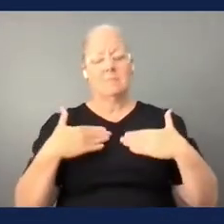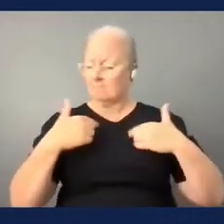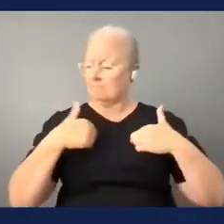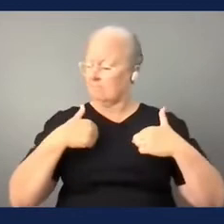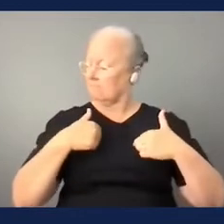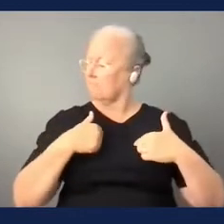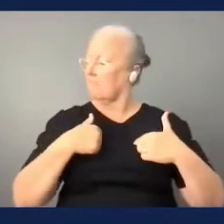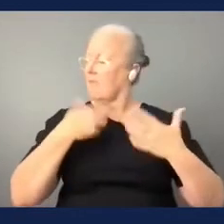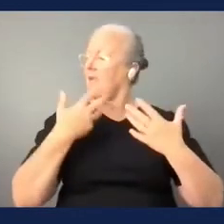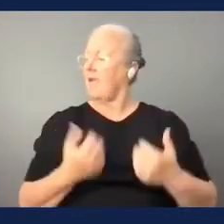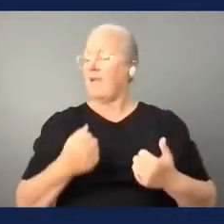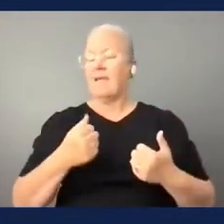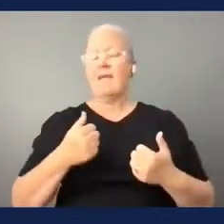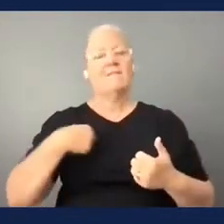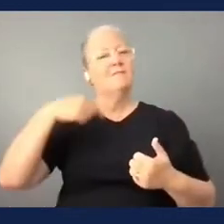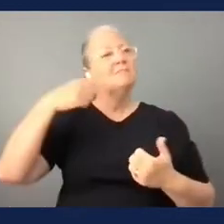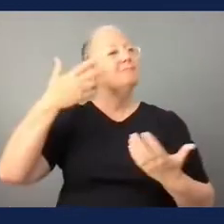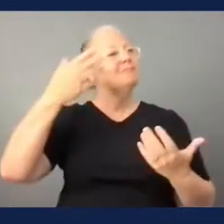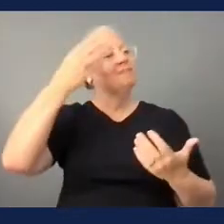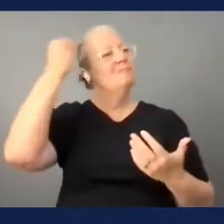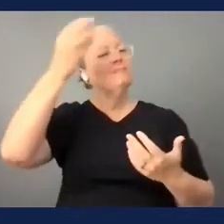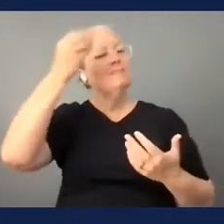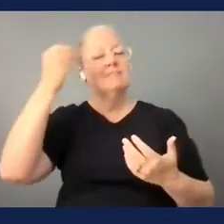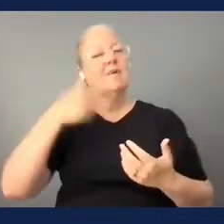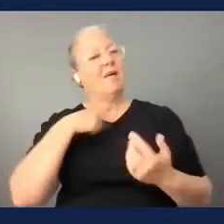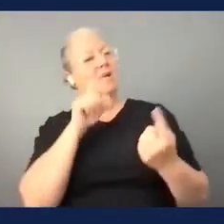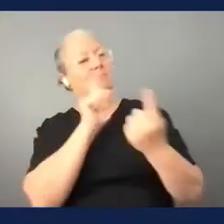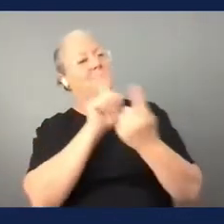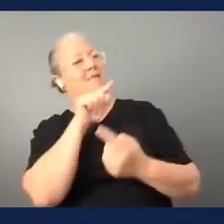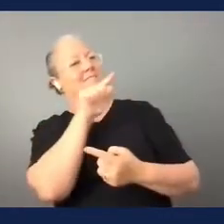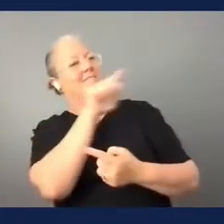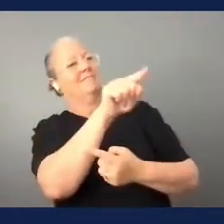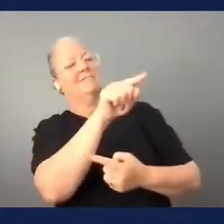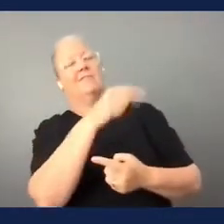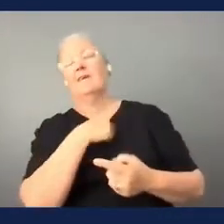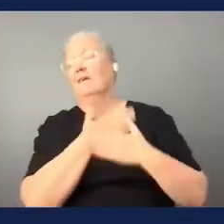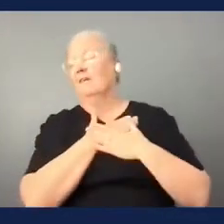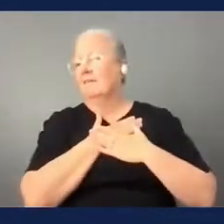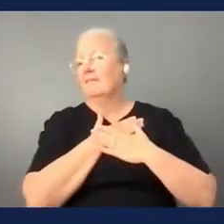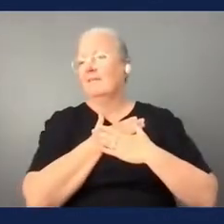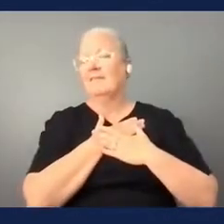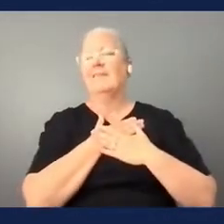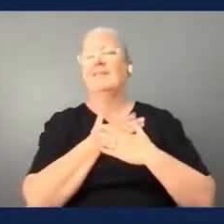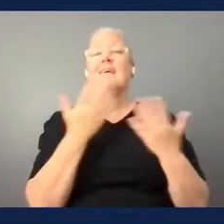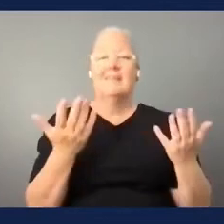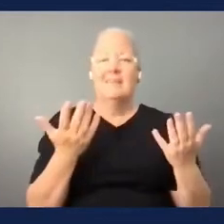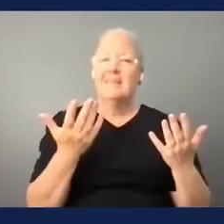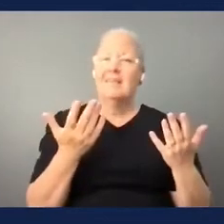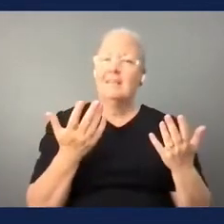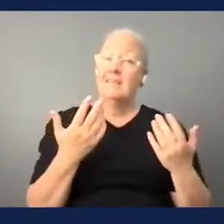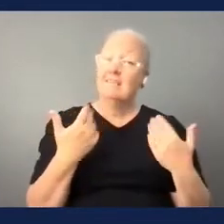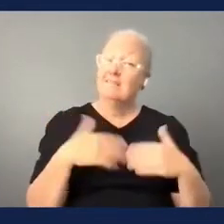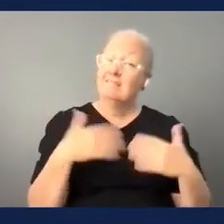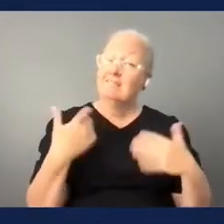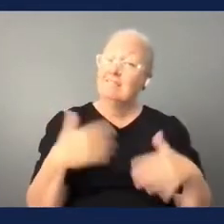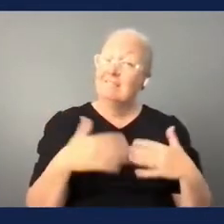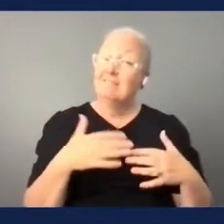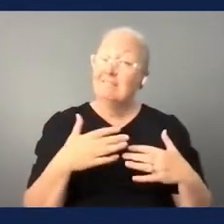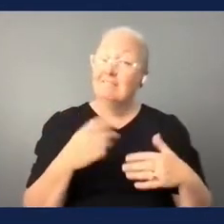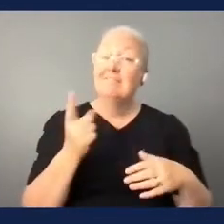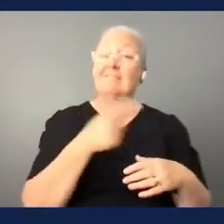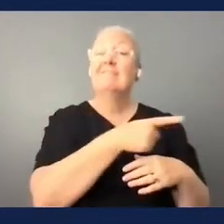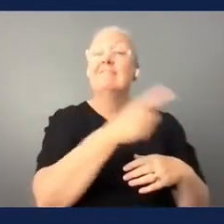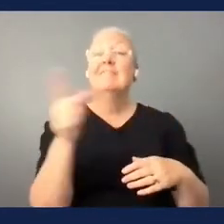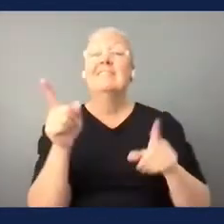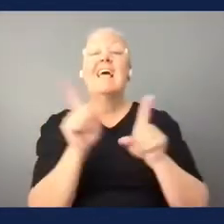amazing so all the work these guys are doing sometimes we miss the little things